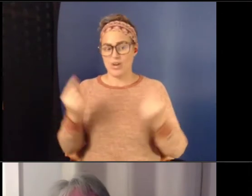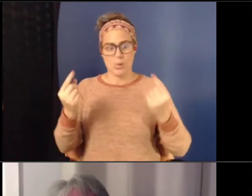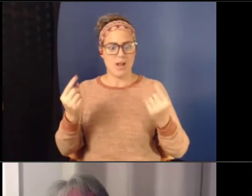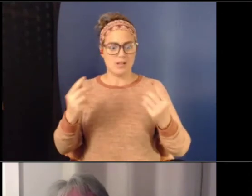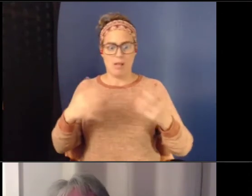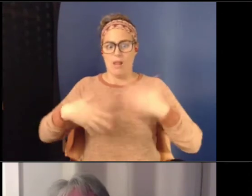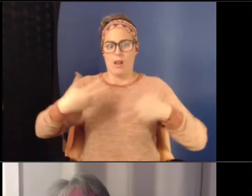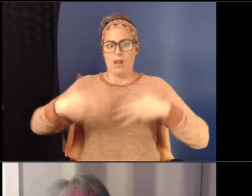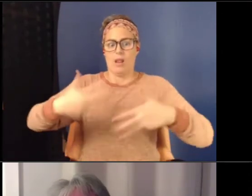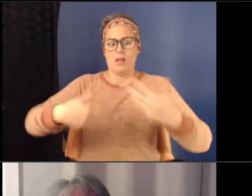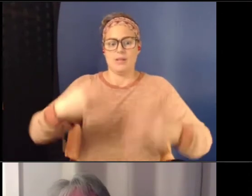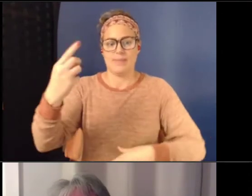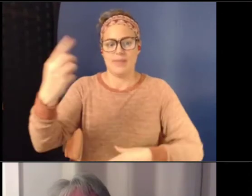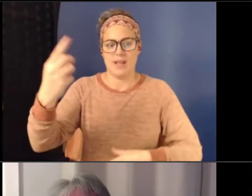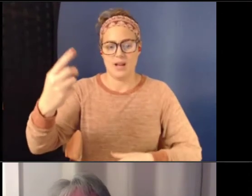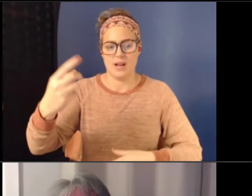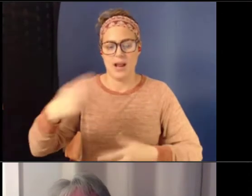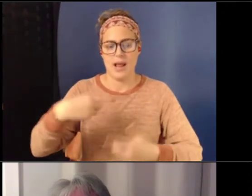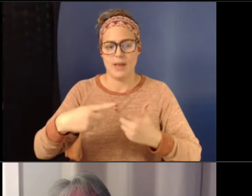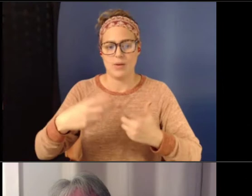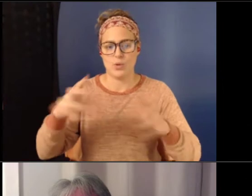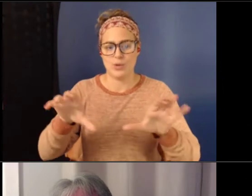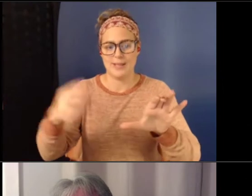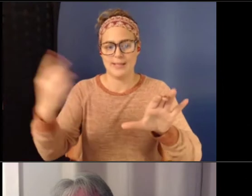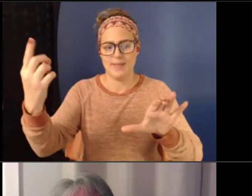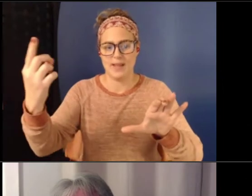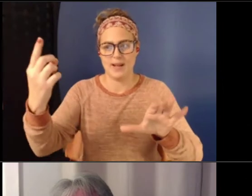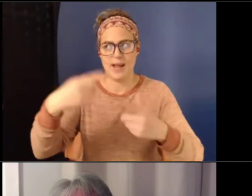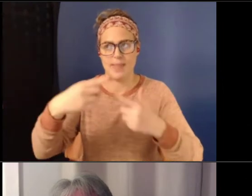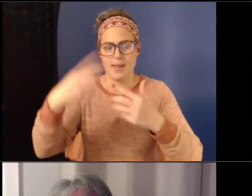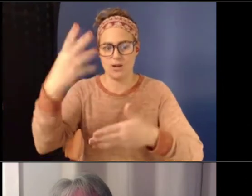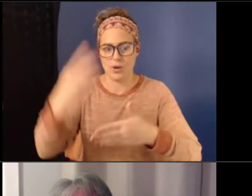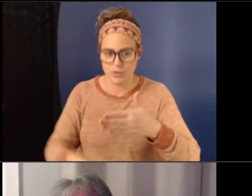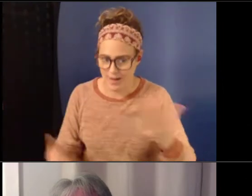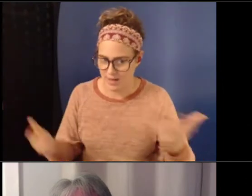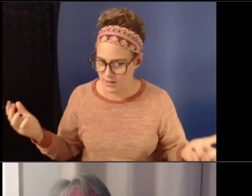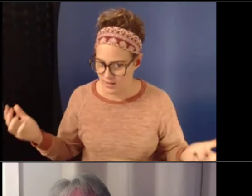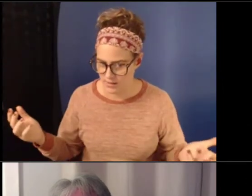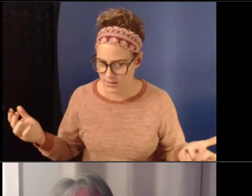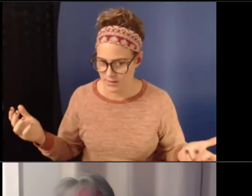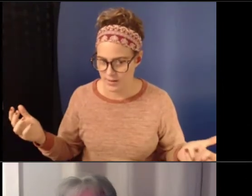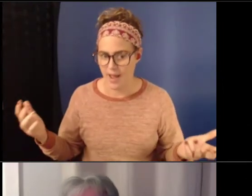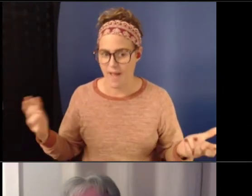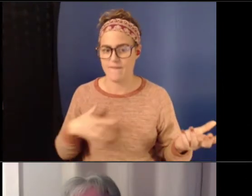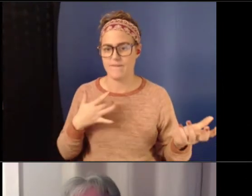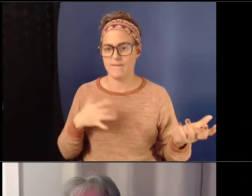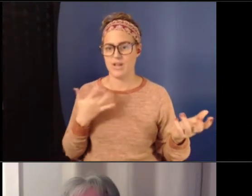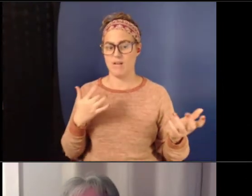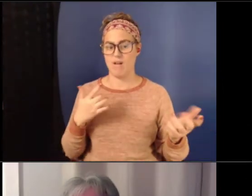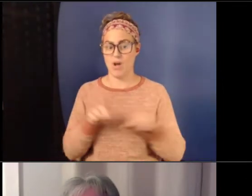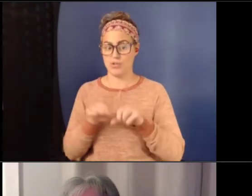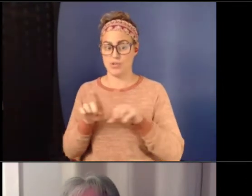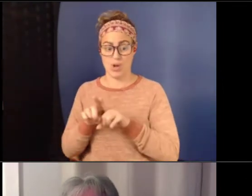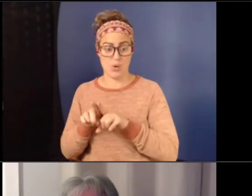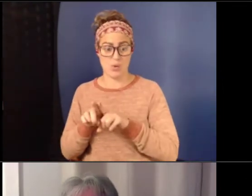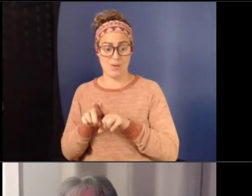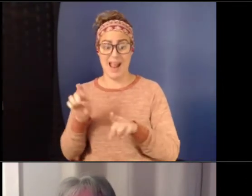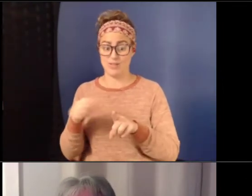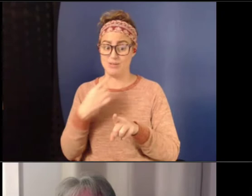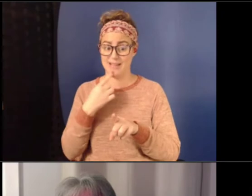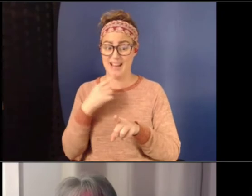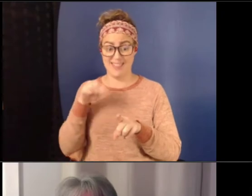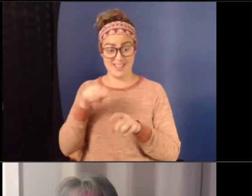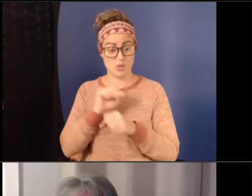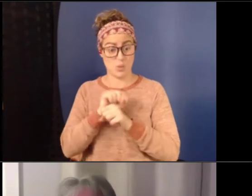we're doing something, and then it goes away. And so I feel I have to also say that this work has gone